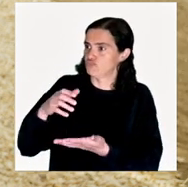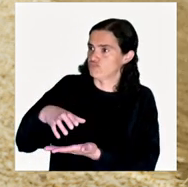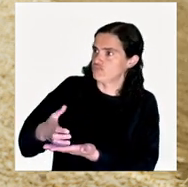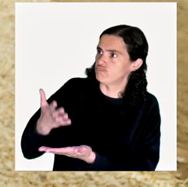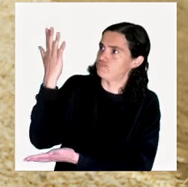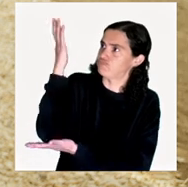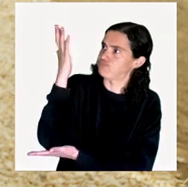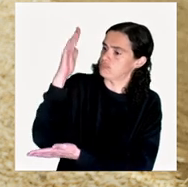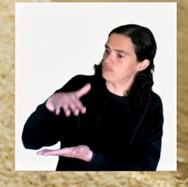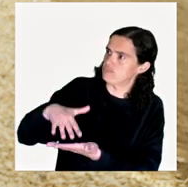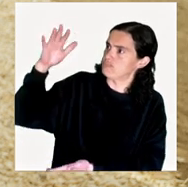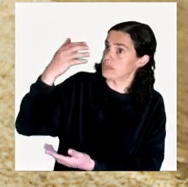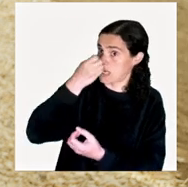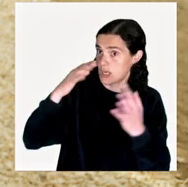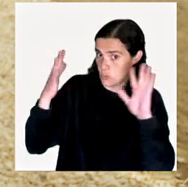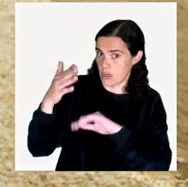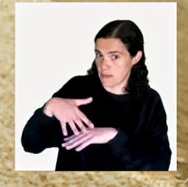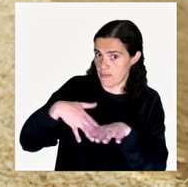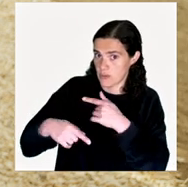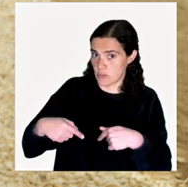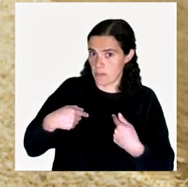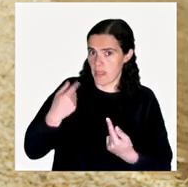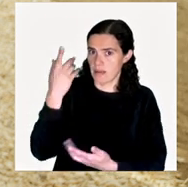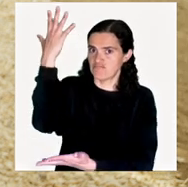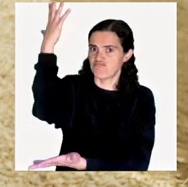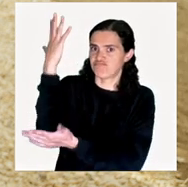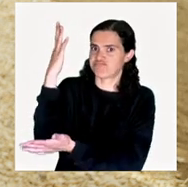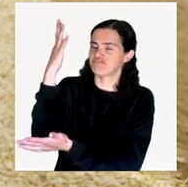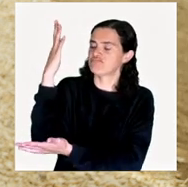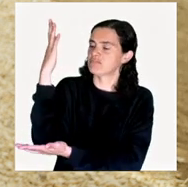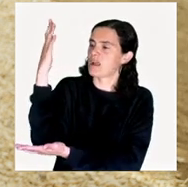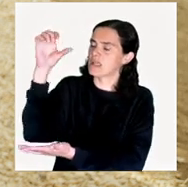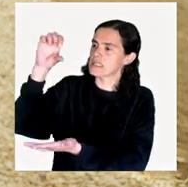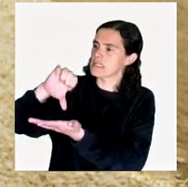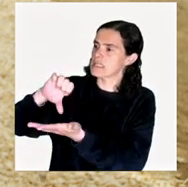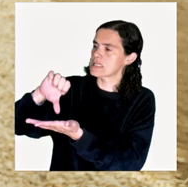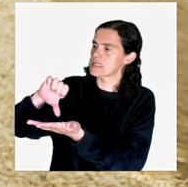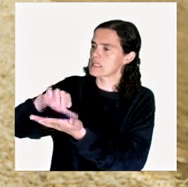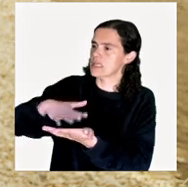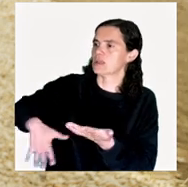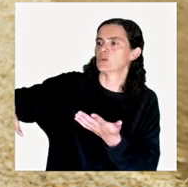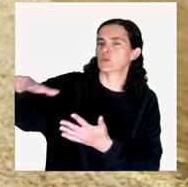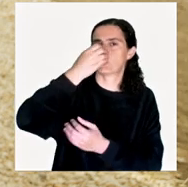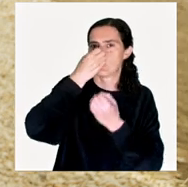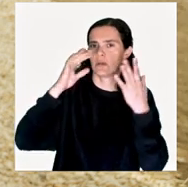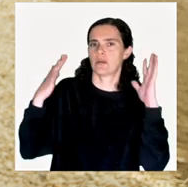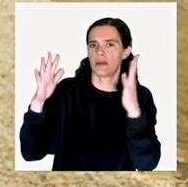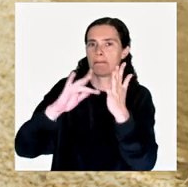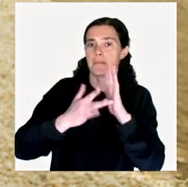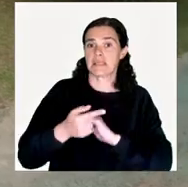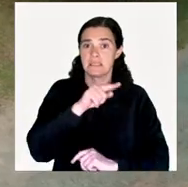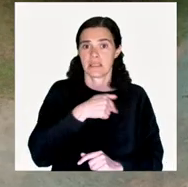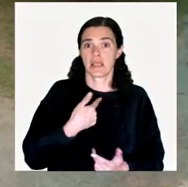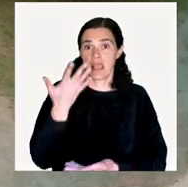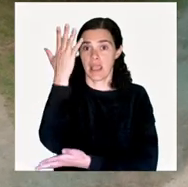old monument that was a monument to nature, that was itself standing in the middle of the Mata